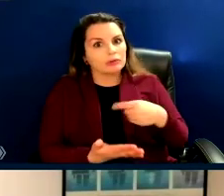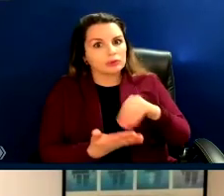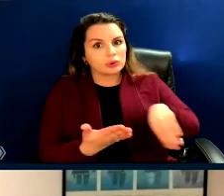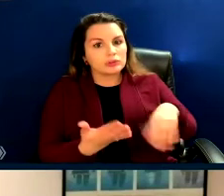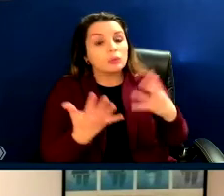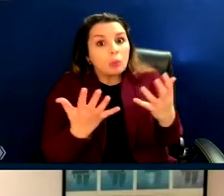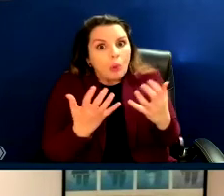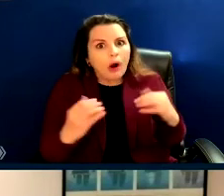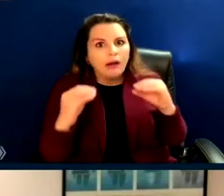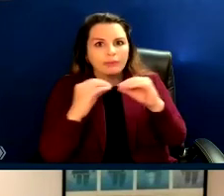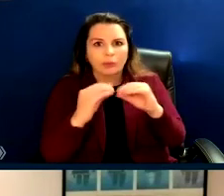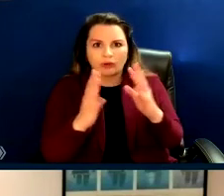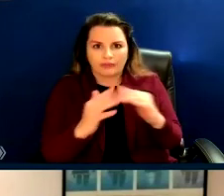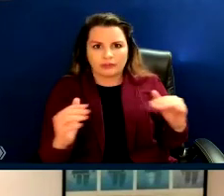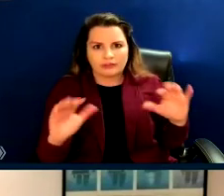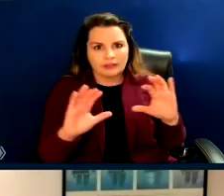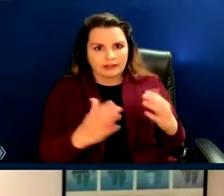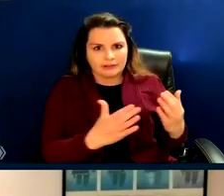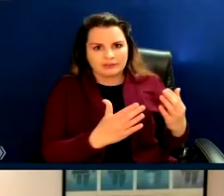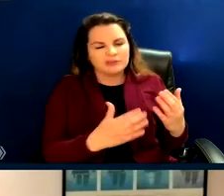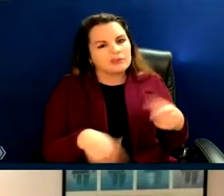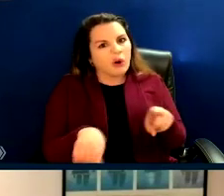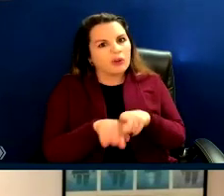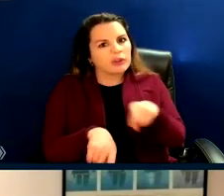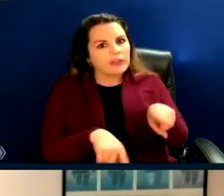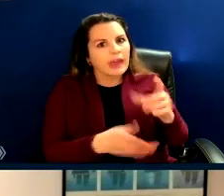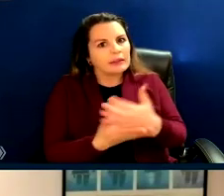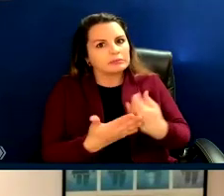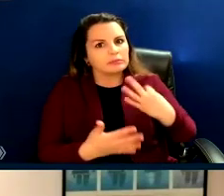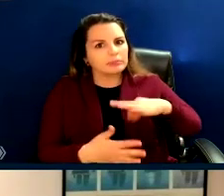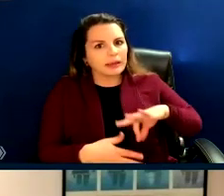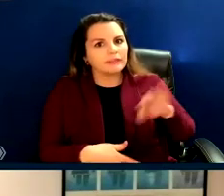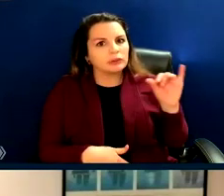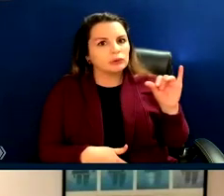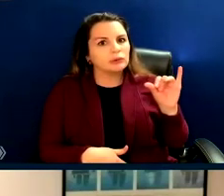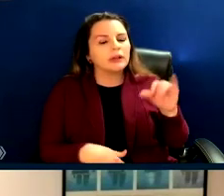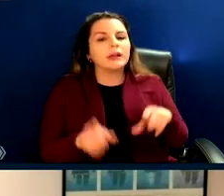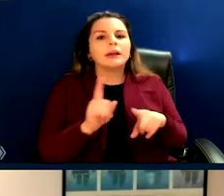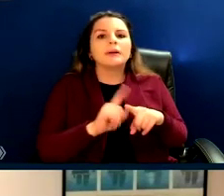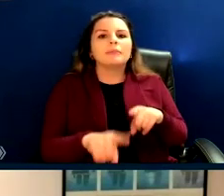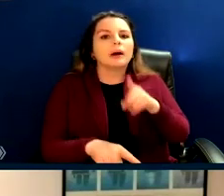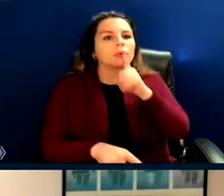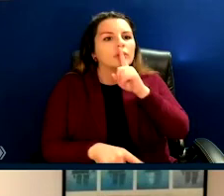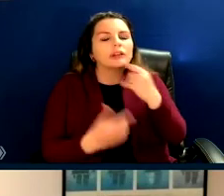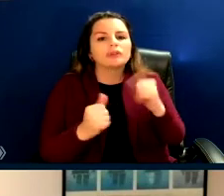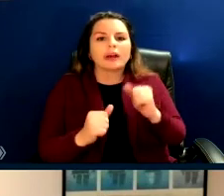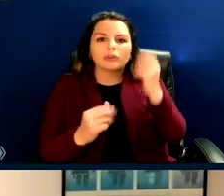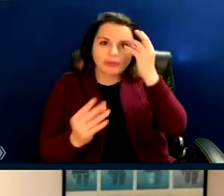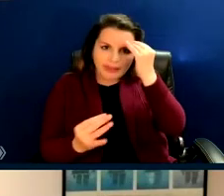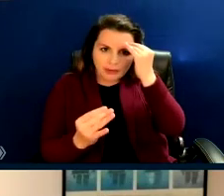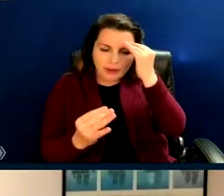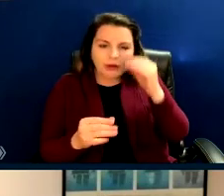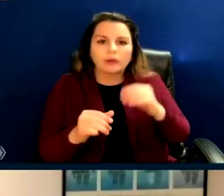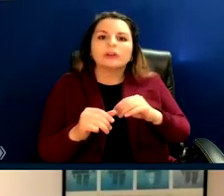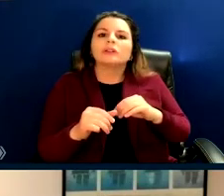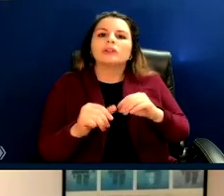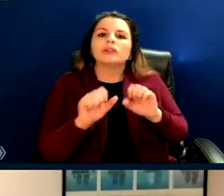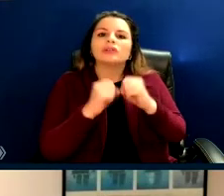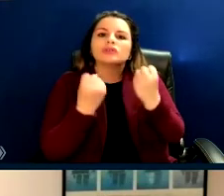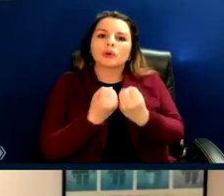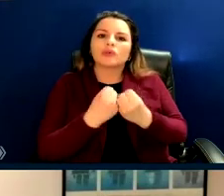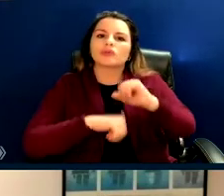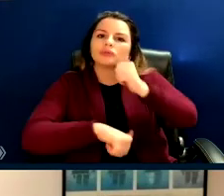classes and need those classes and need to think about things like the social construction of data sets.